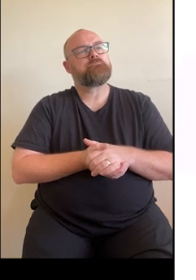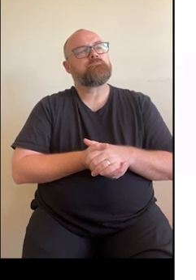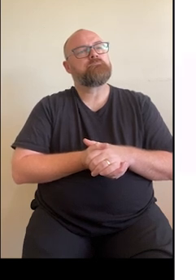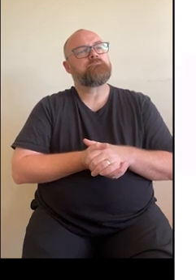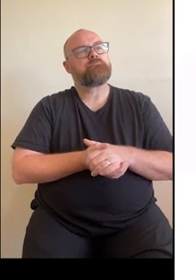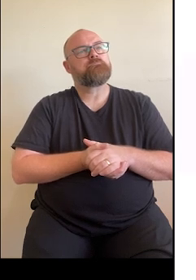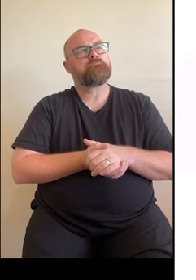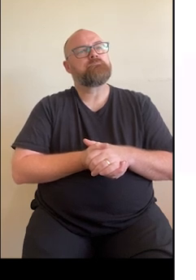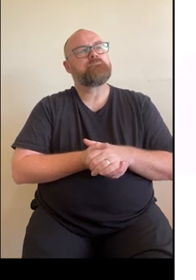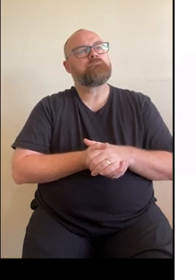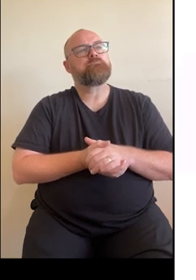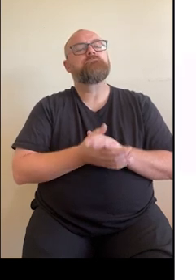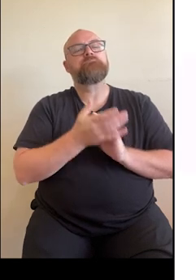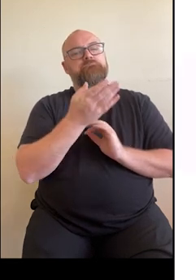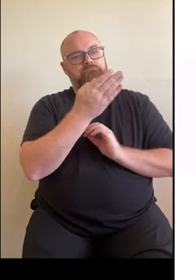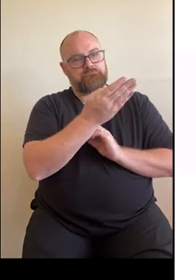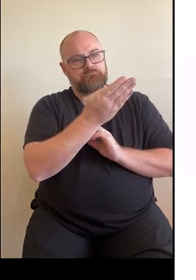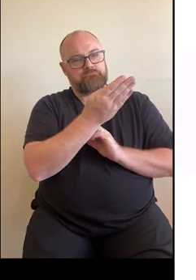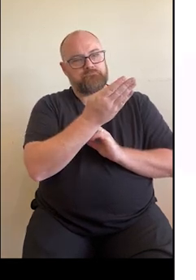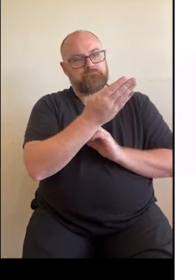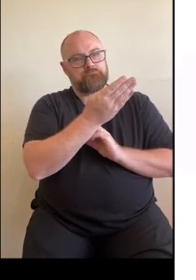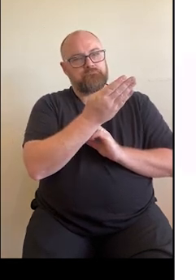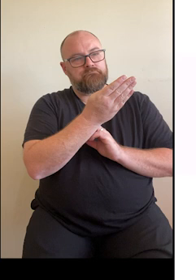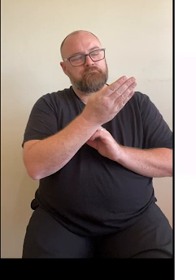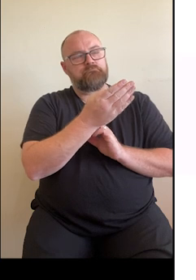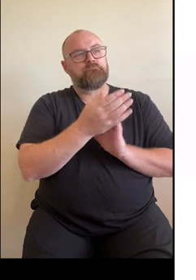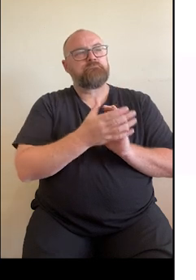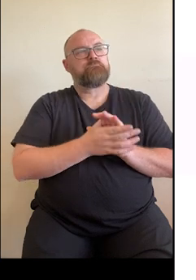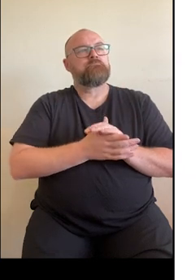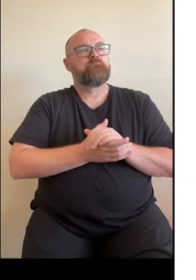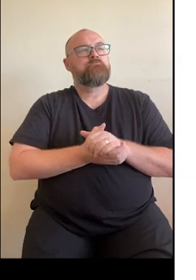And then you can click on the personal health summary tile.